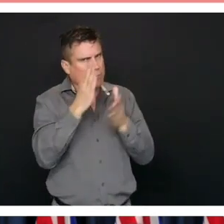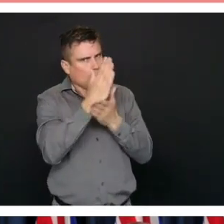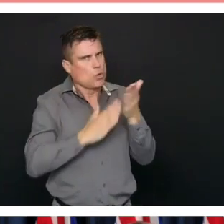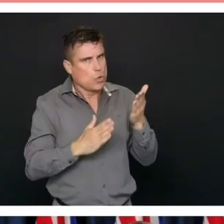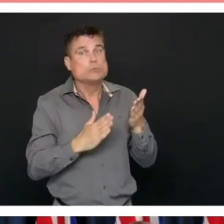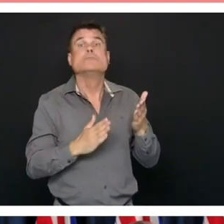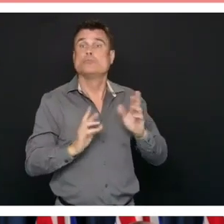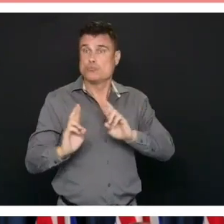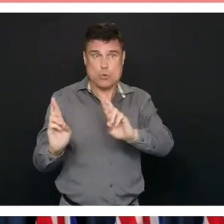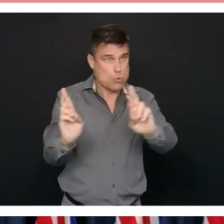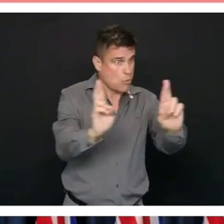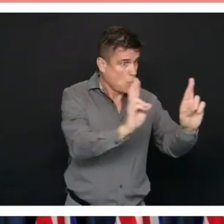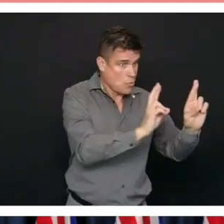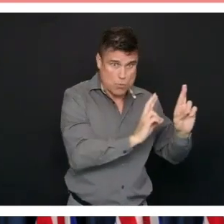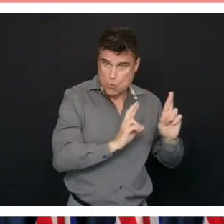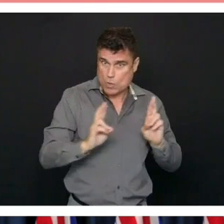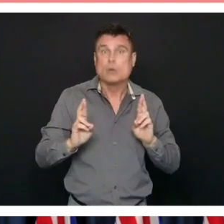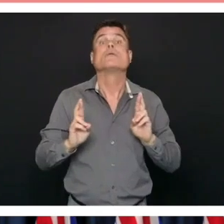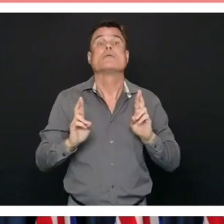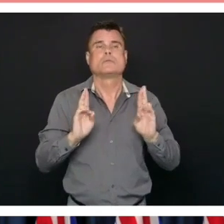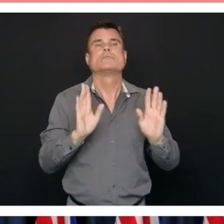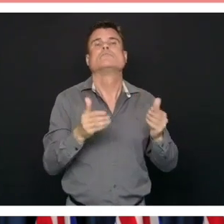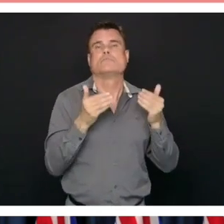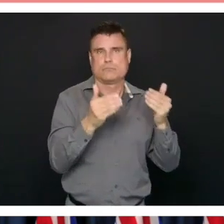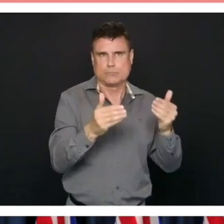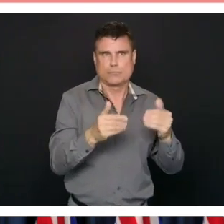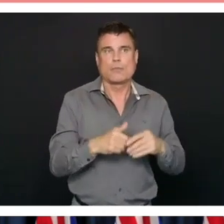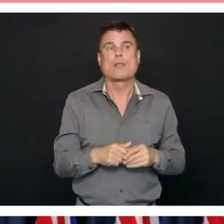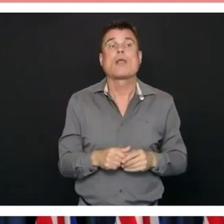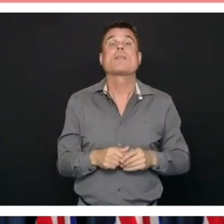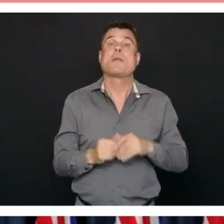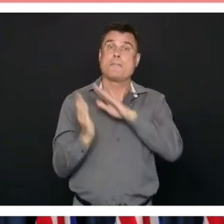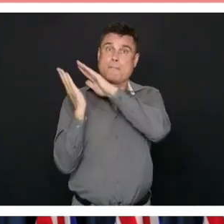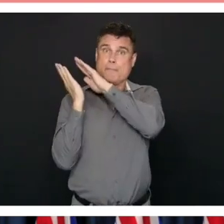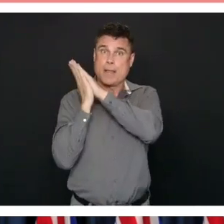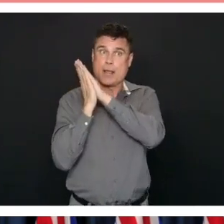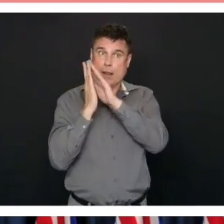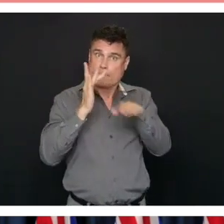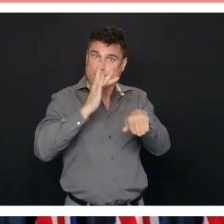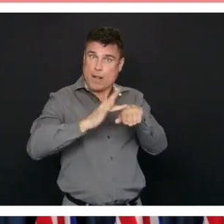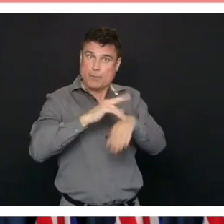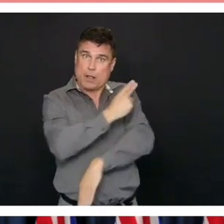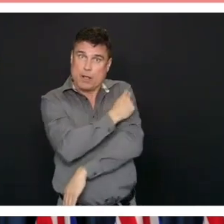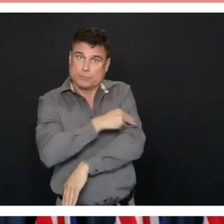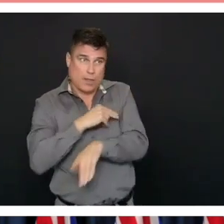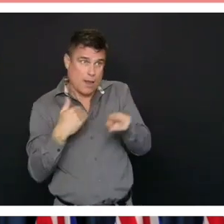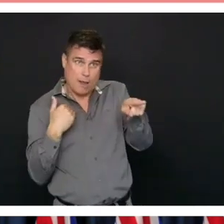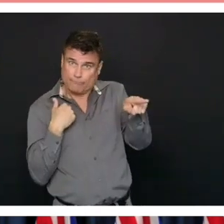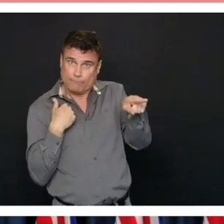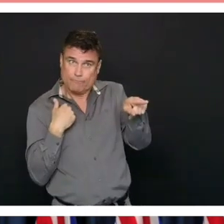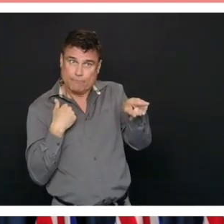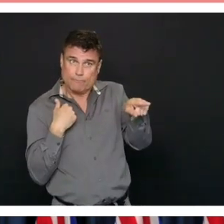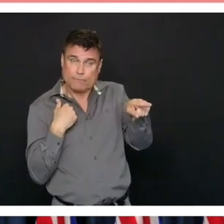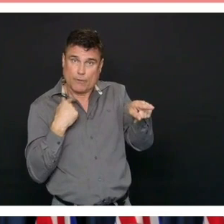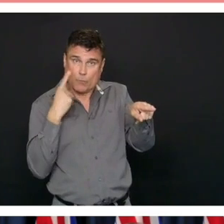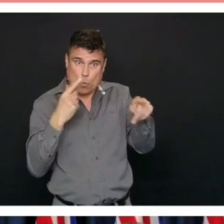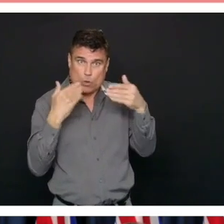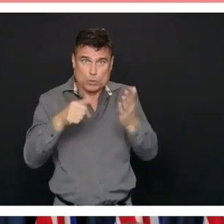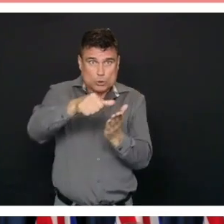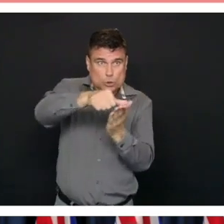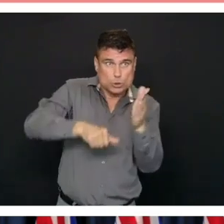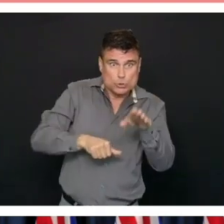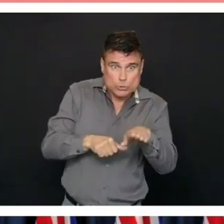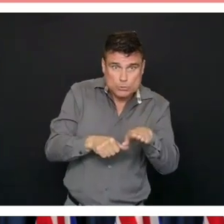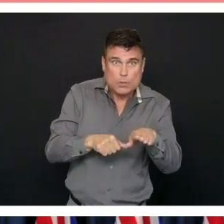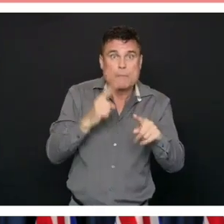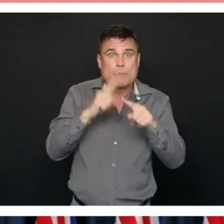regularly, especially on the issue of PPE. The beds required to care for surgical patients as well as COVID-19 patients